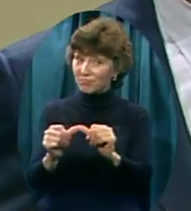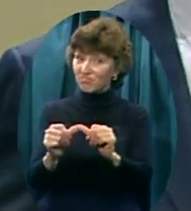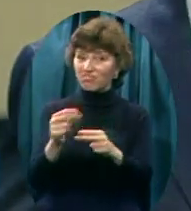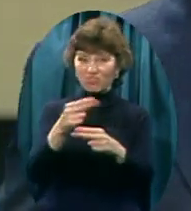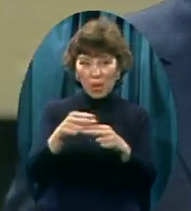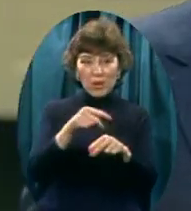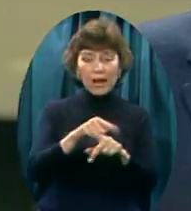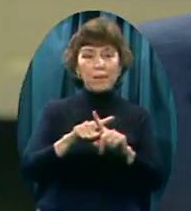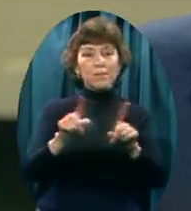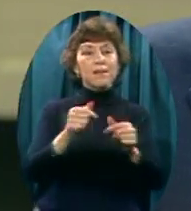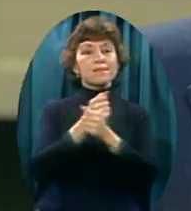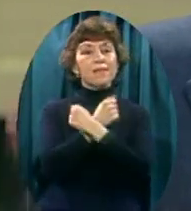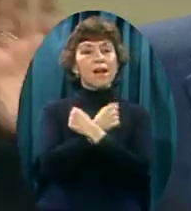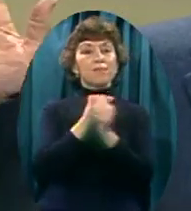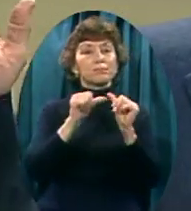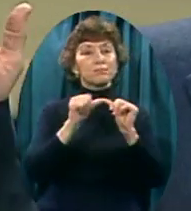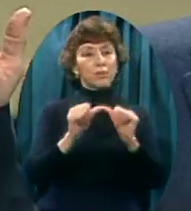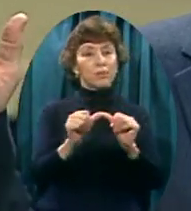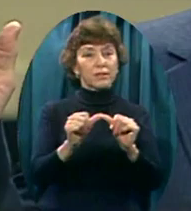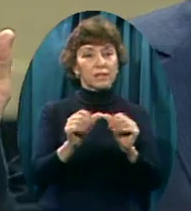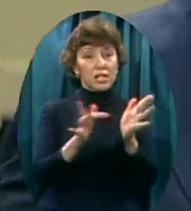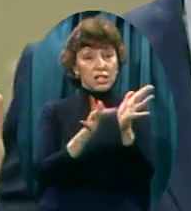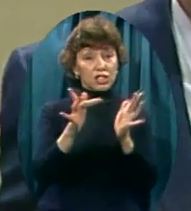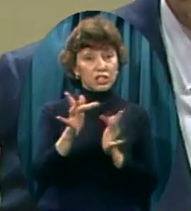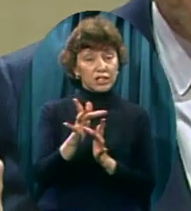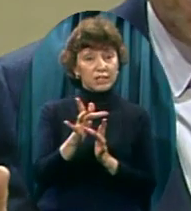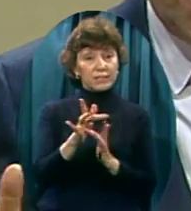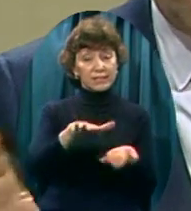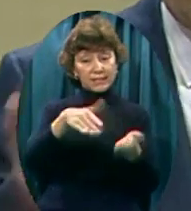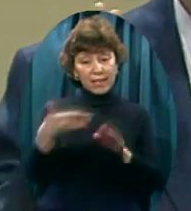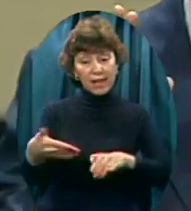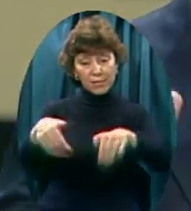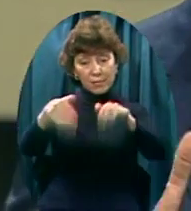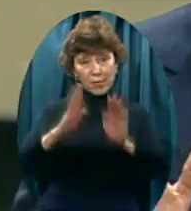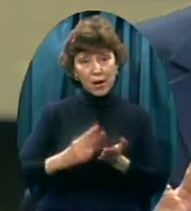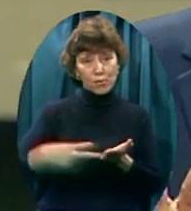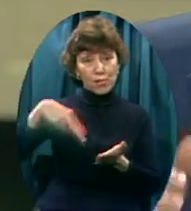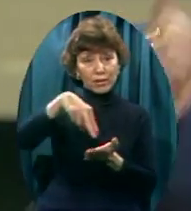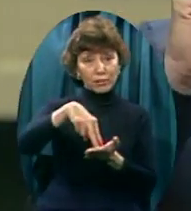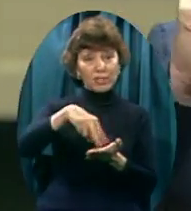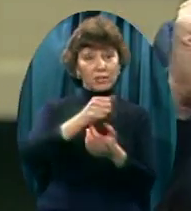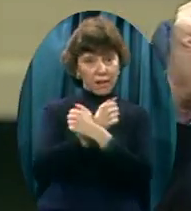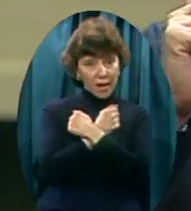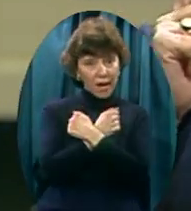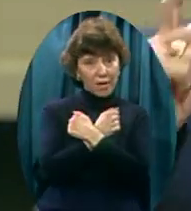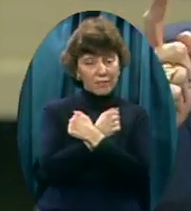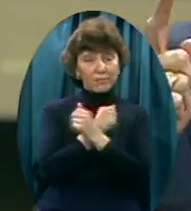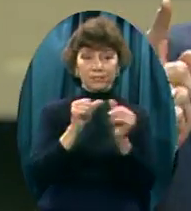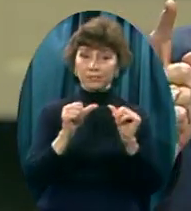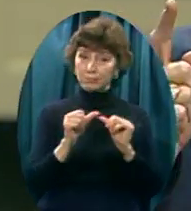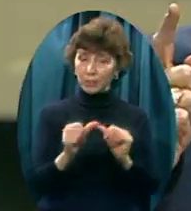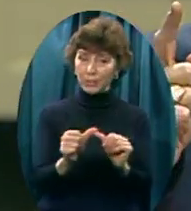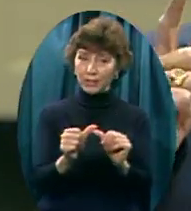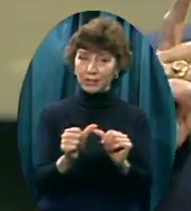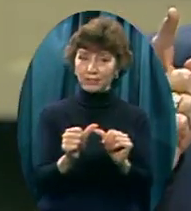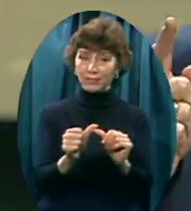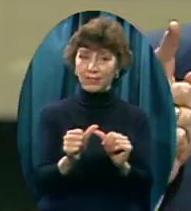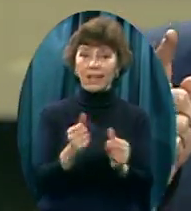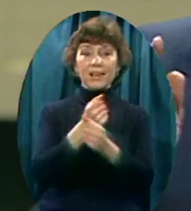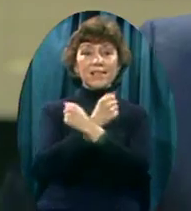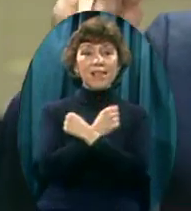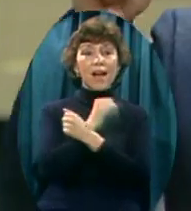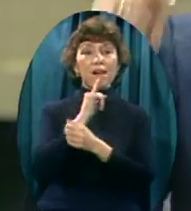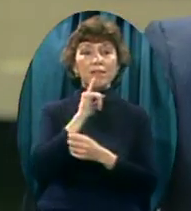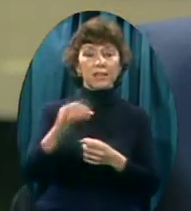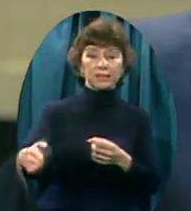Christ His death Burial Resurrection That's permanent Love is permanent Love is also complete Notice verse 9 Verse